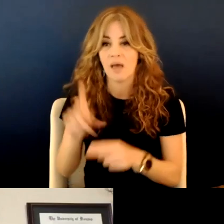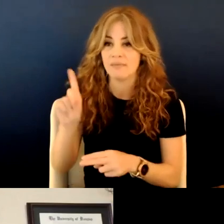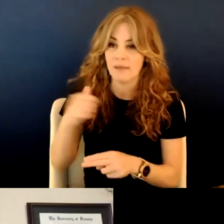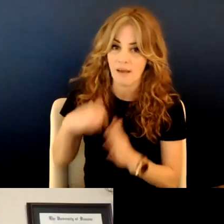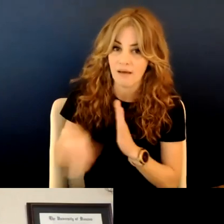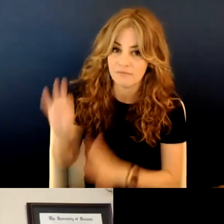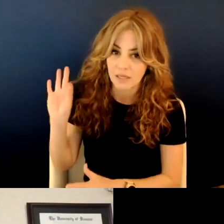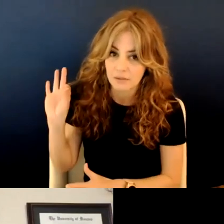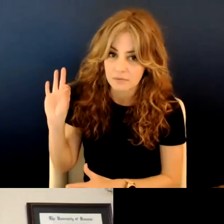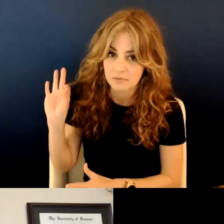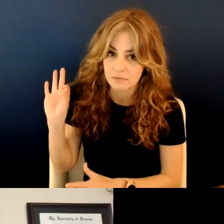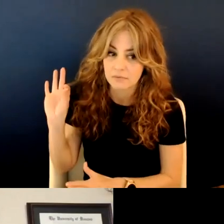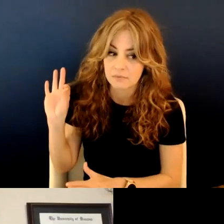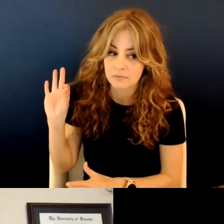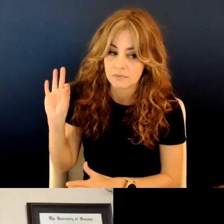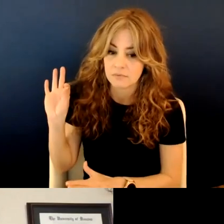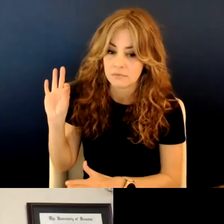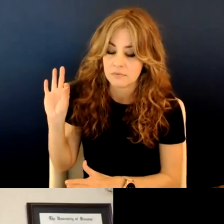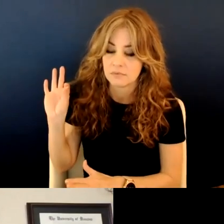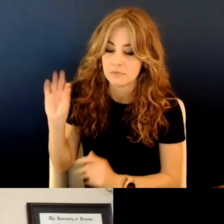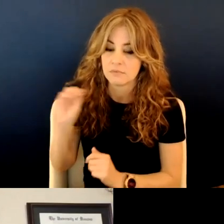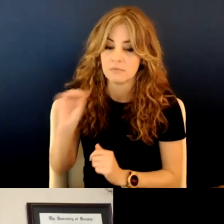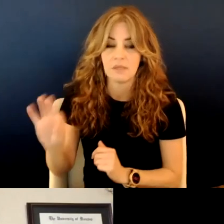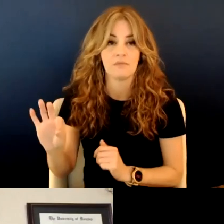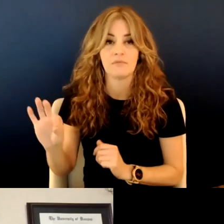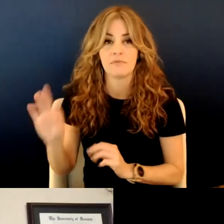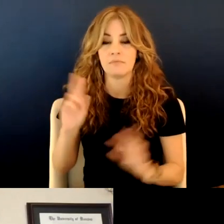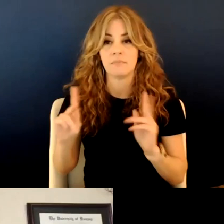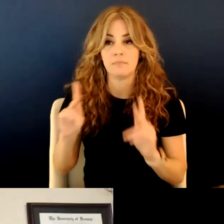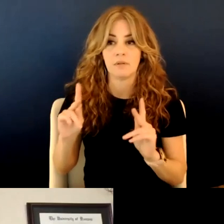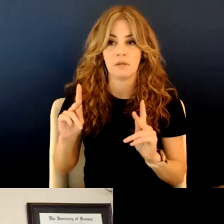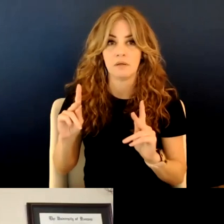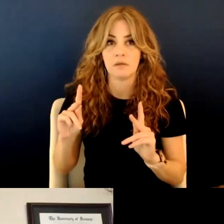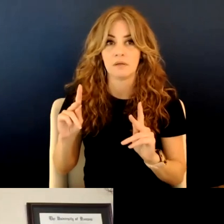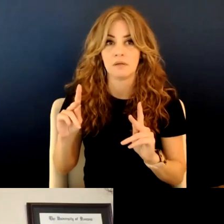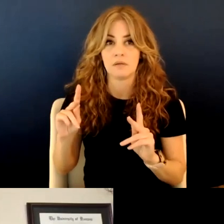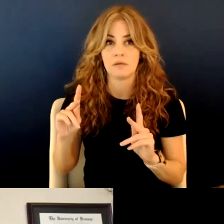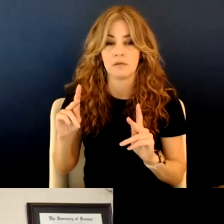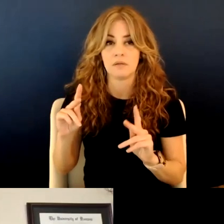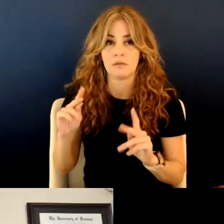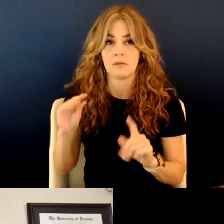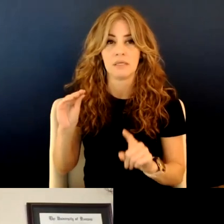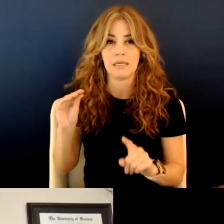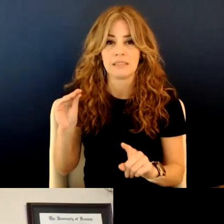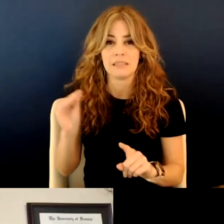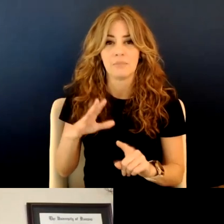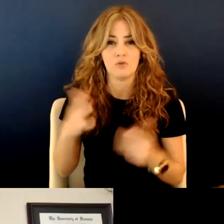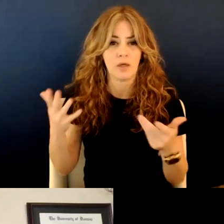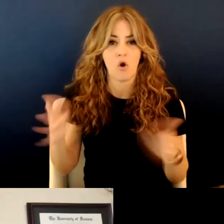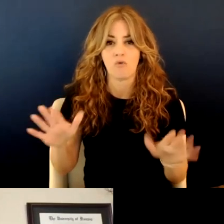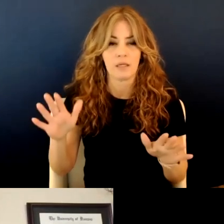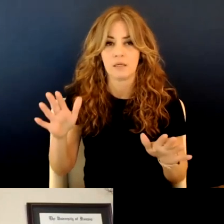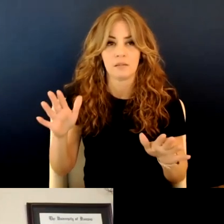So, um, if people are unwittingly exposed, essentially they were already unwittingly exposed because their